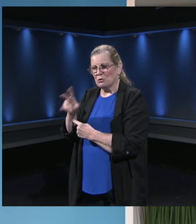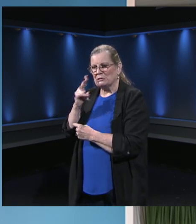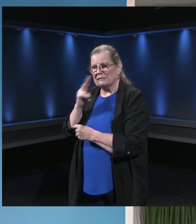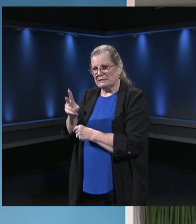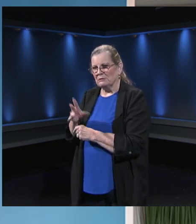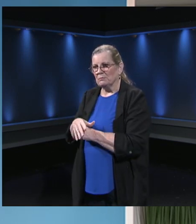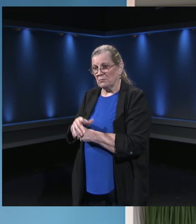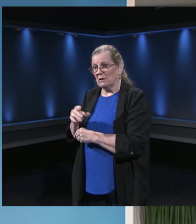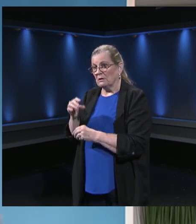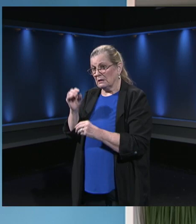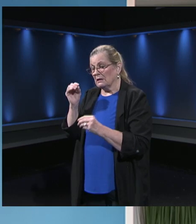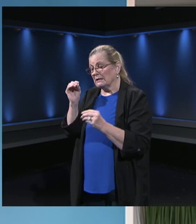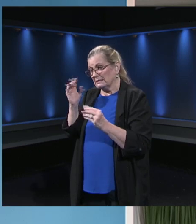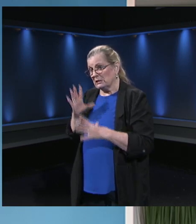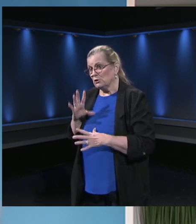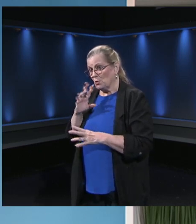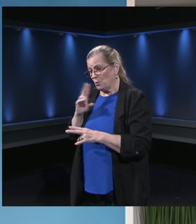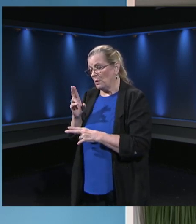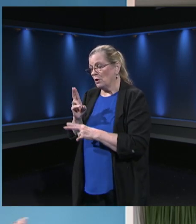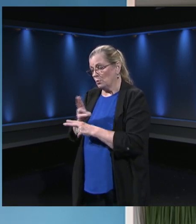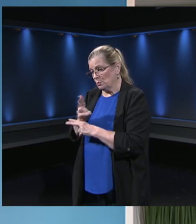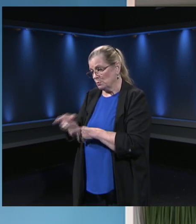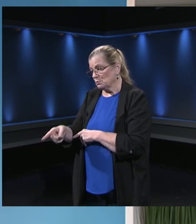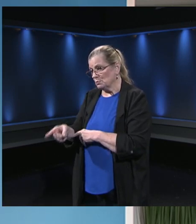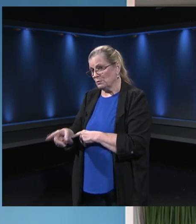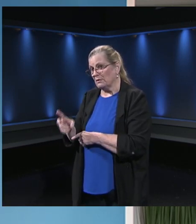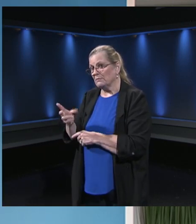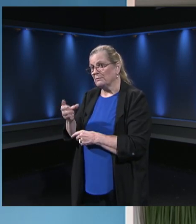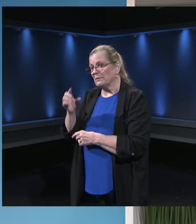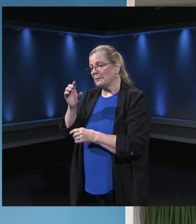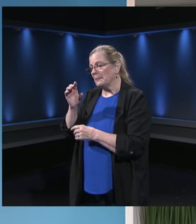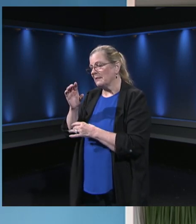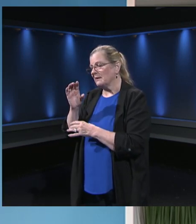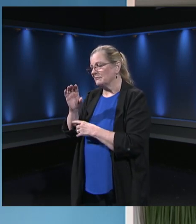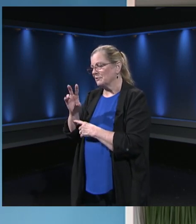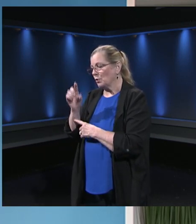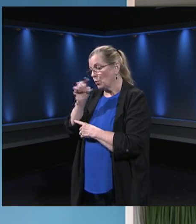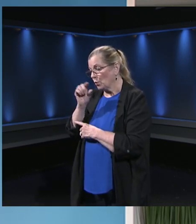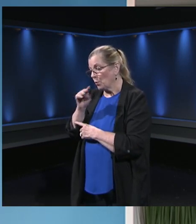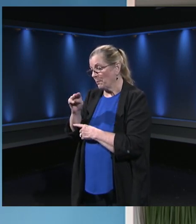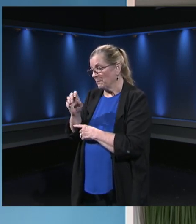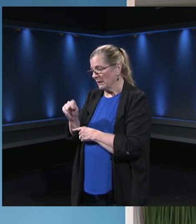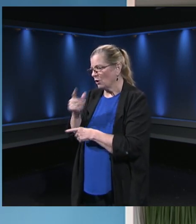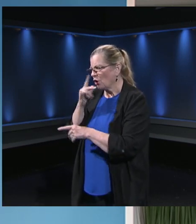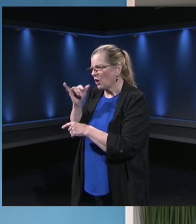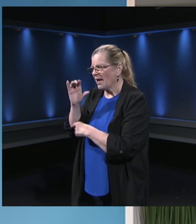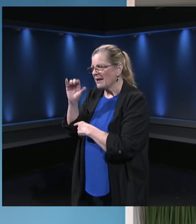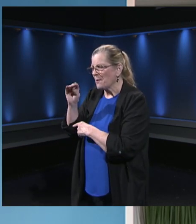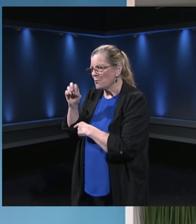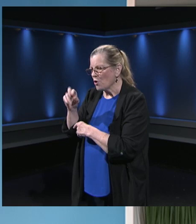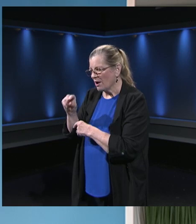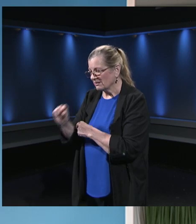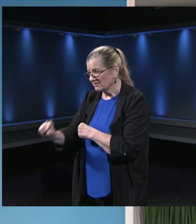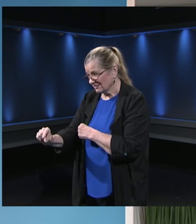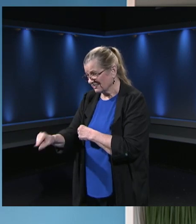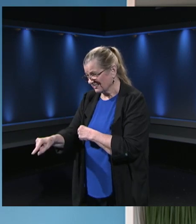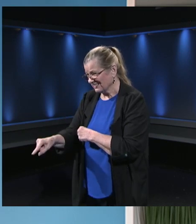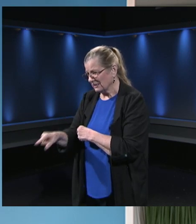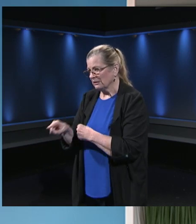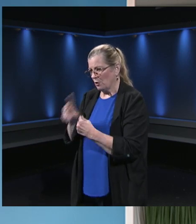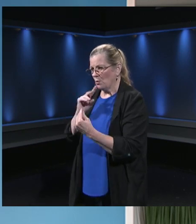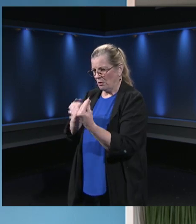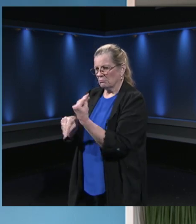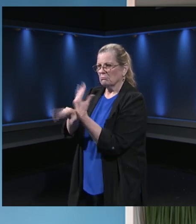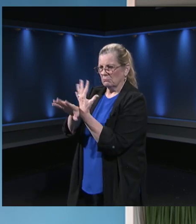using to do their interactive sessions is Google Meets, which derived from that Hangouts program. So we don't we do control in our